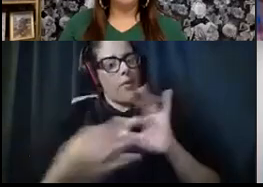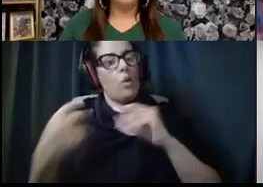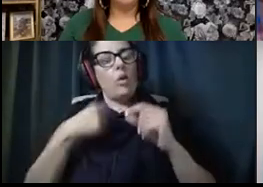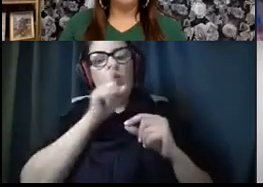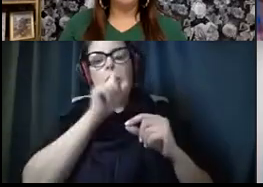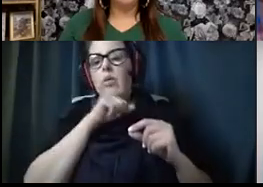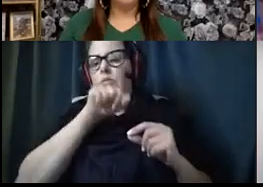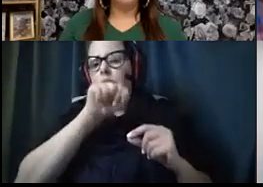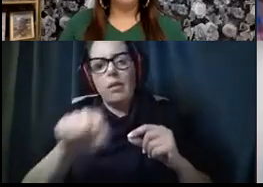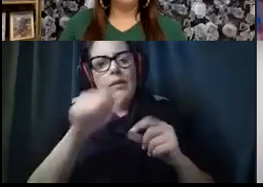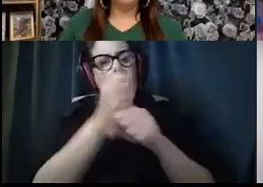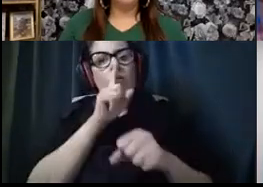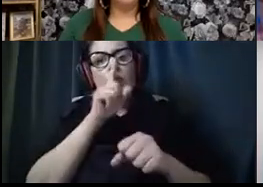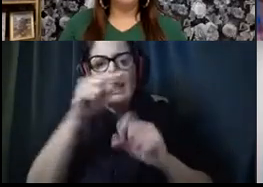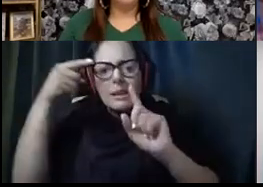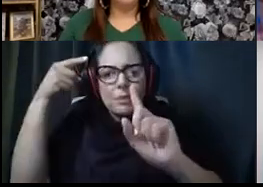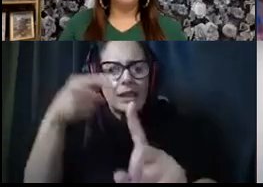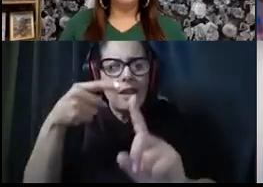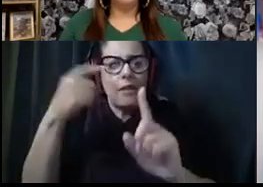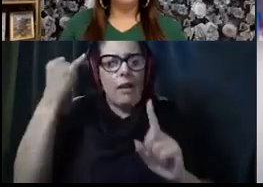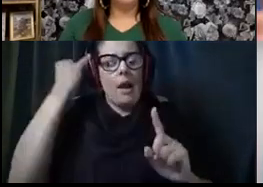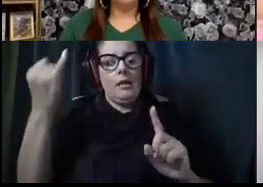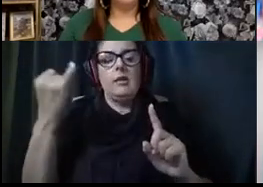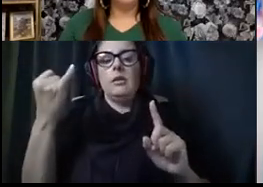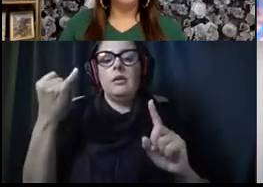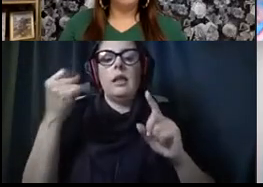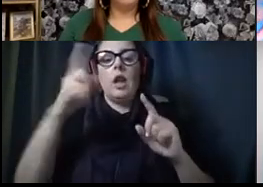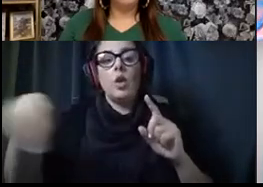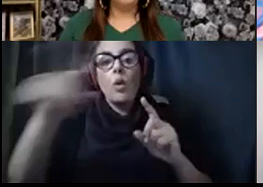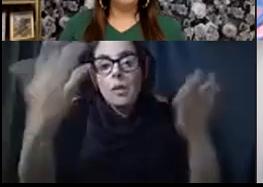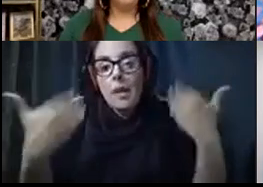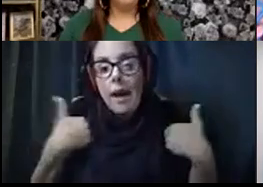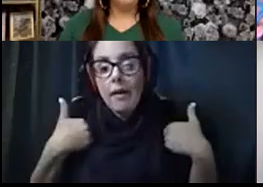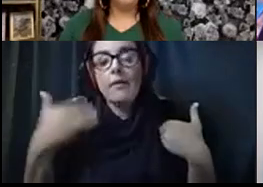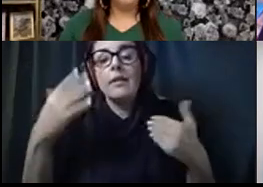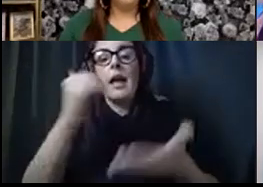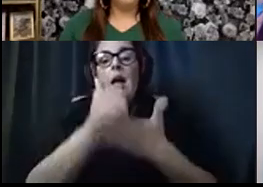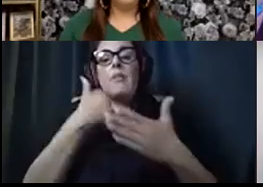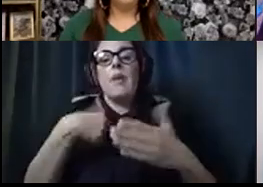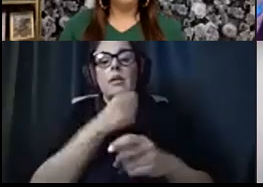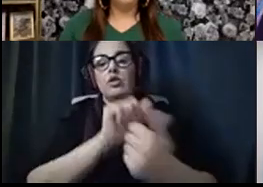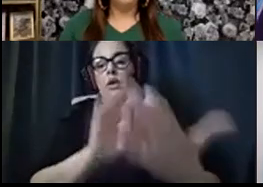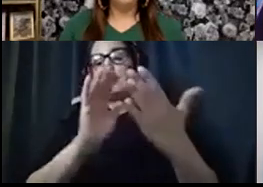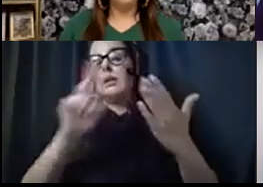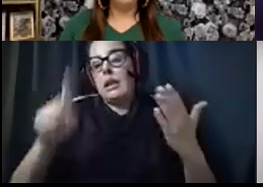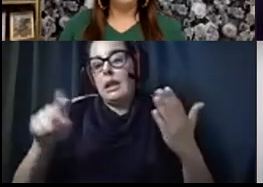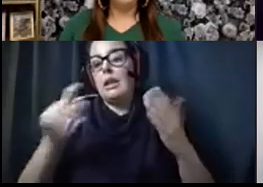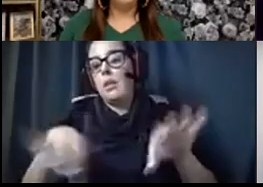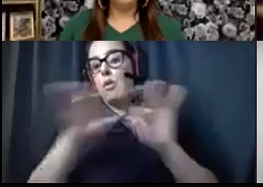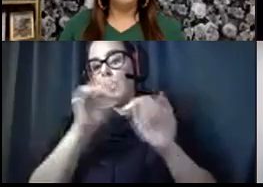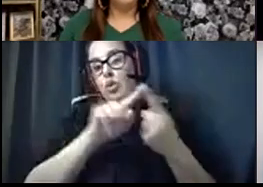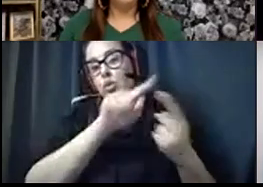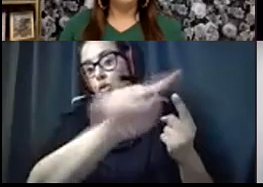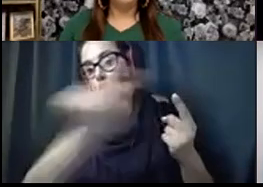to get some really specific ideas that you all may have to help us address the needs that are important to you.